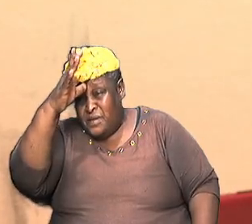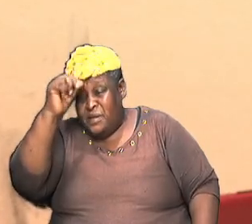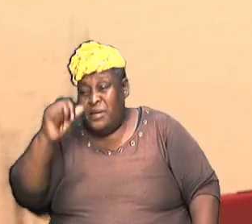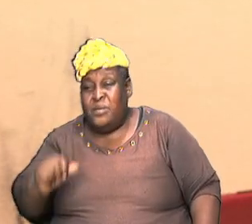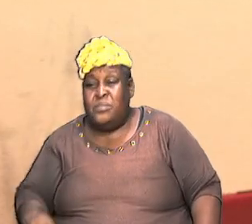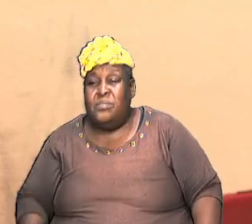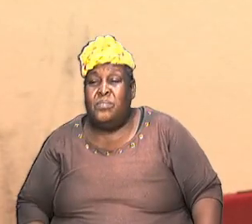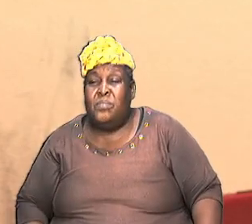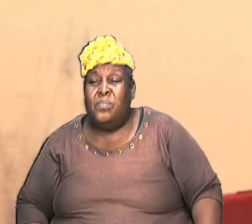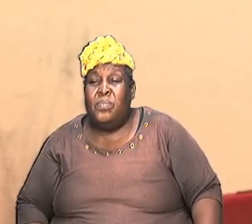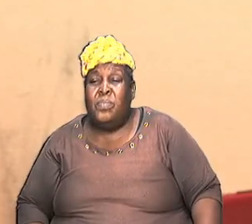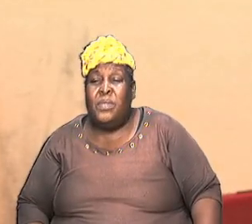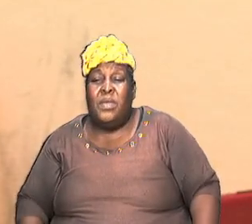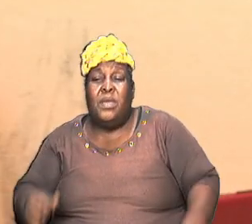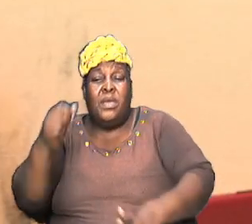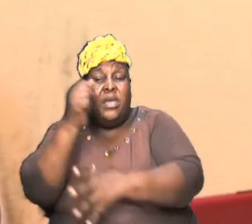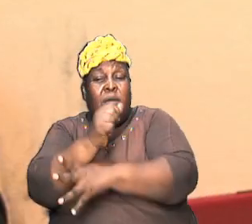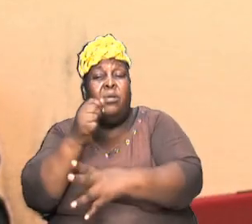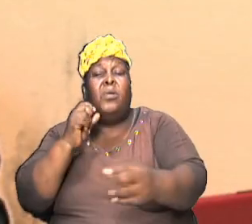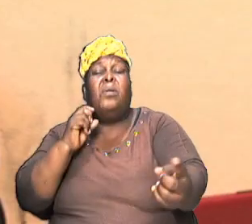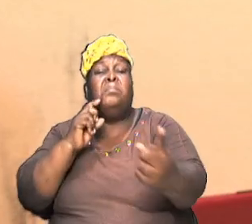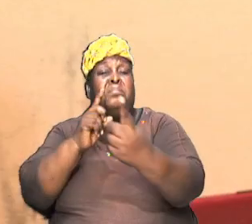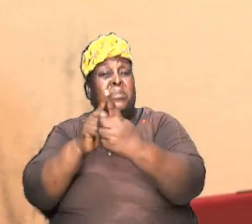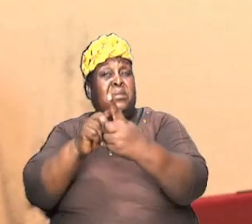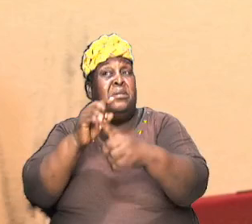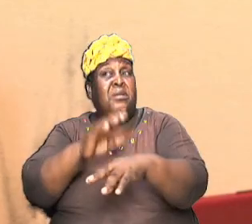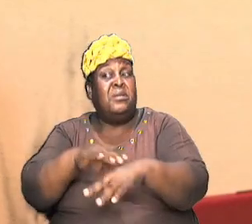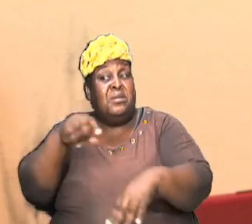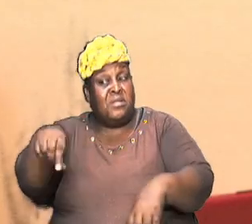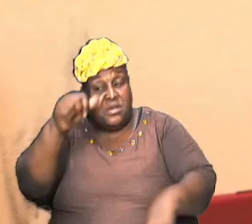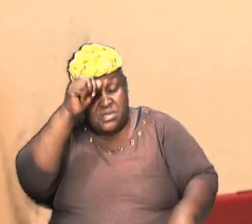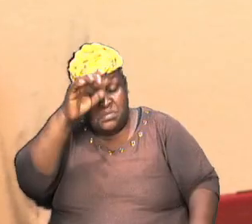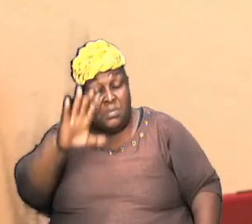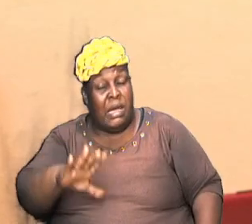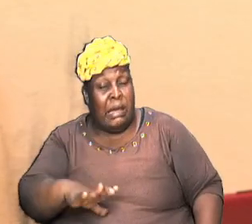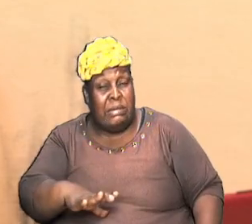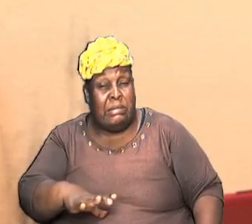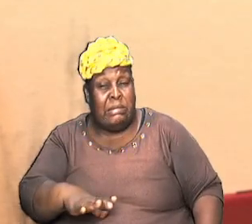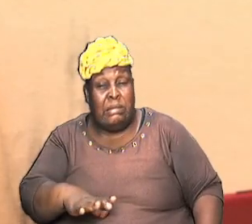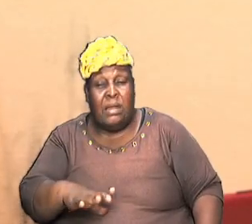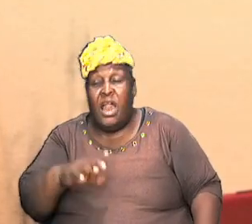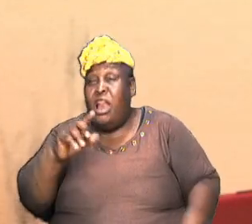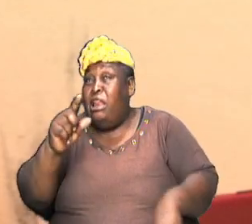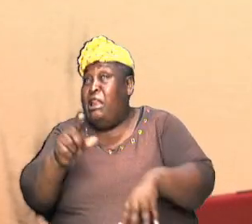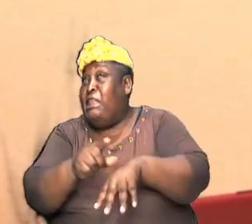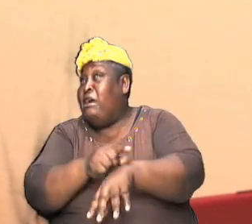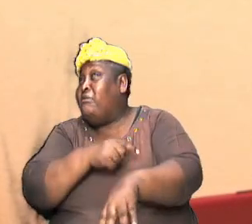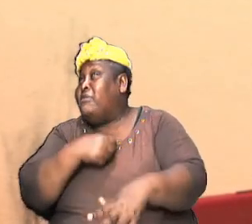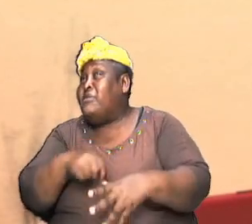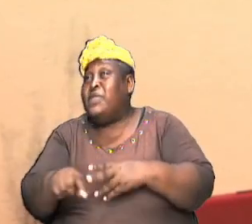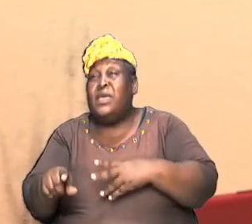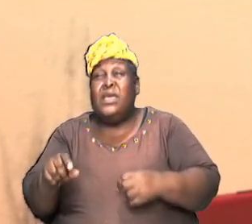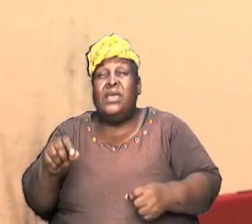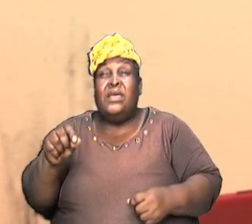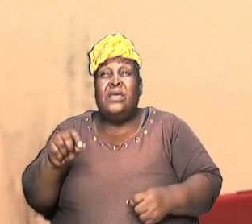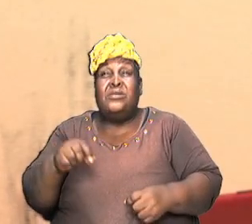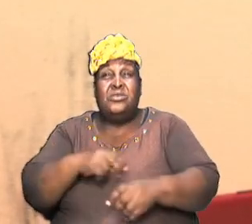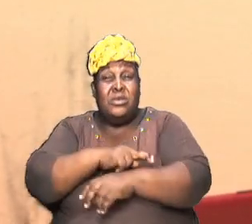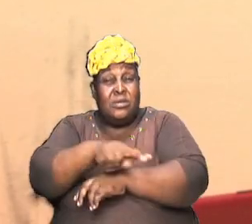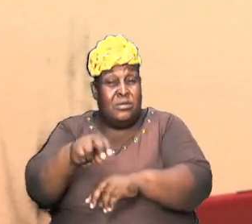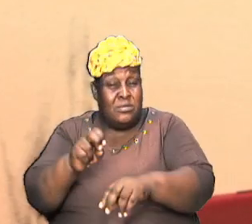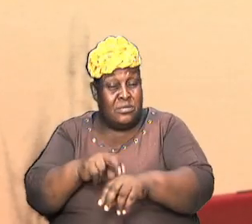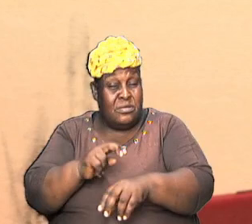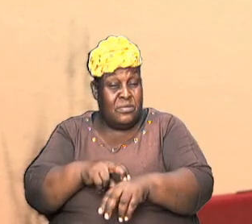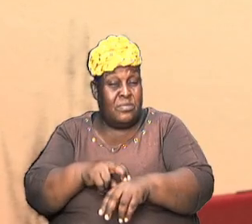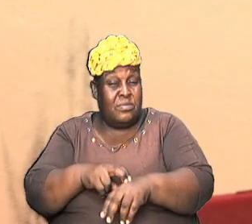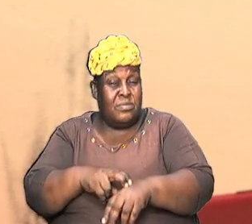but Abraham now come meet upon this man so long before genealogical records came into being it was this guy